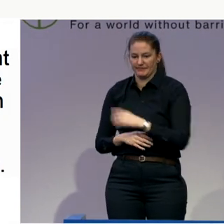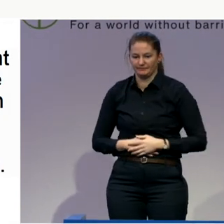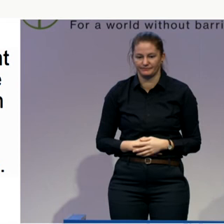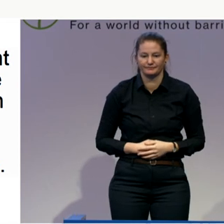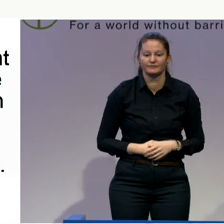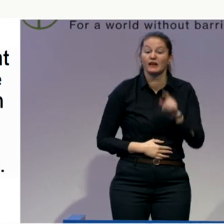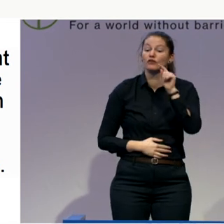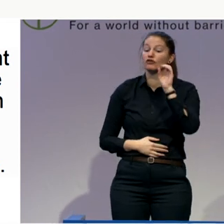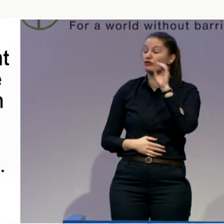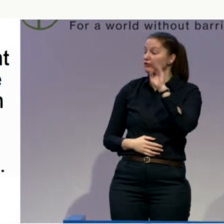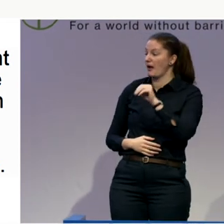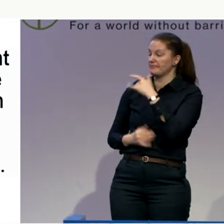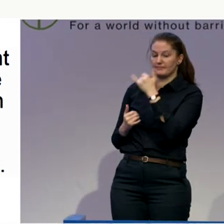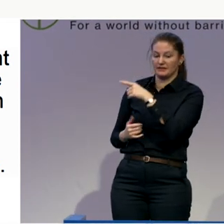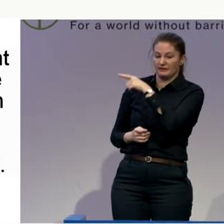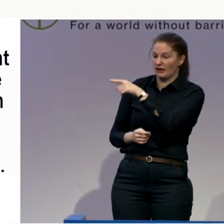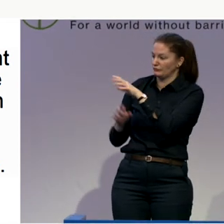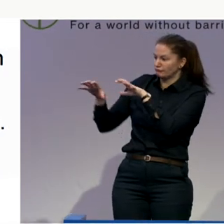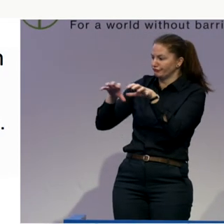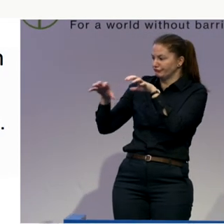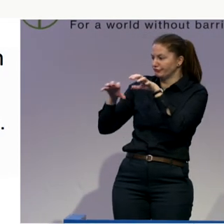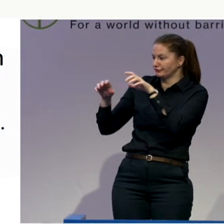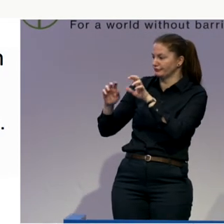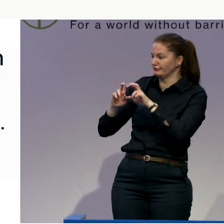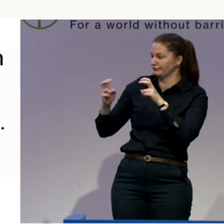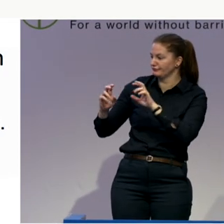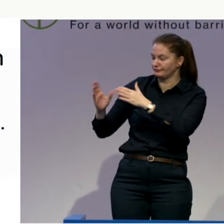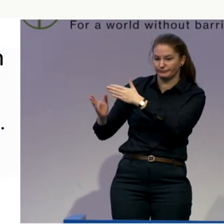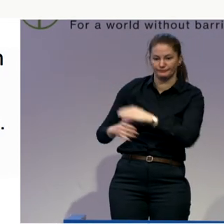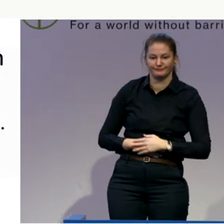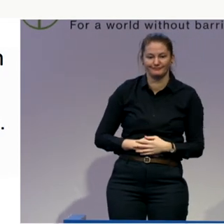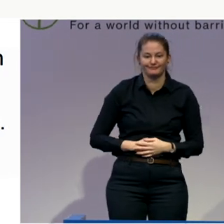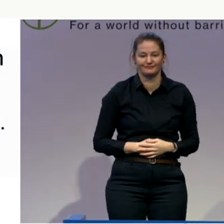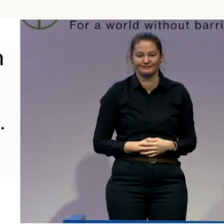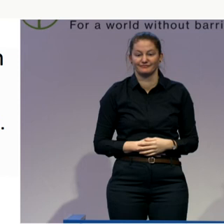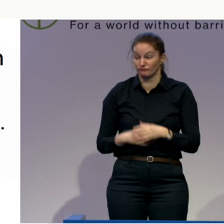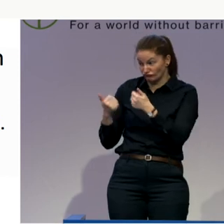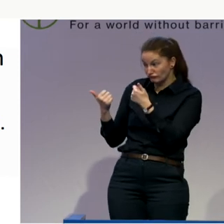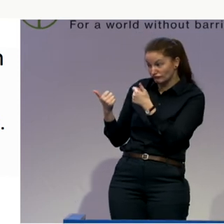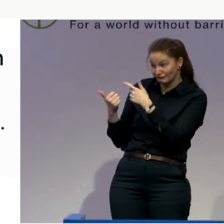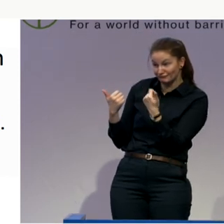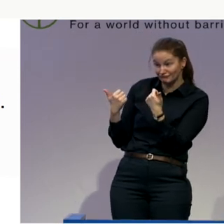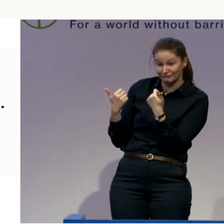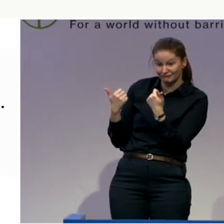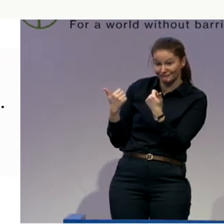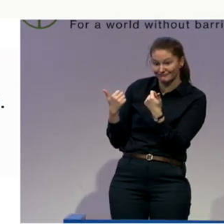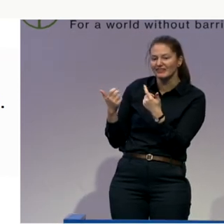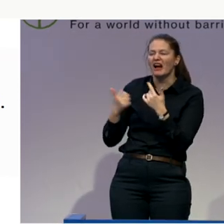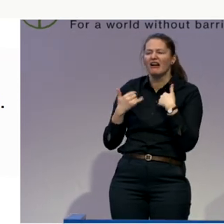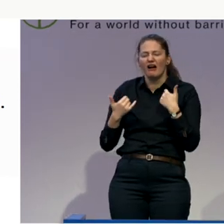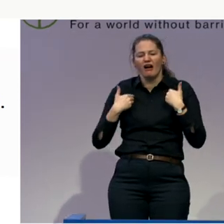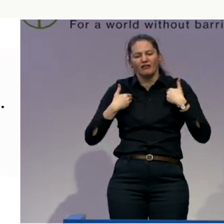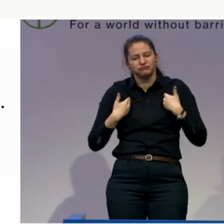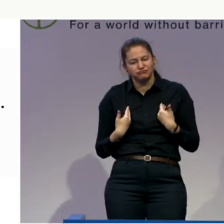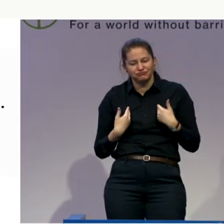arriving. So, how is everybody doing this morning? We good? Yeah. I mean, we are all tired, right? Because there is so much